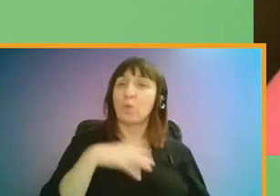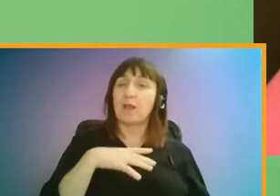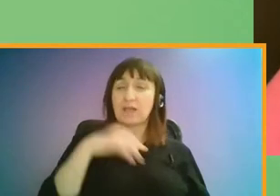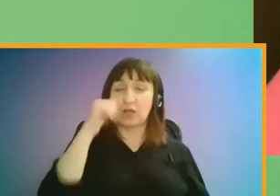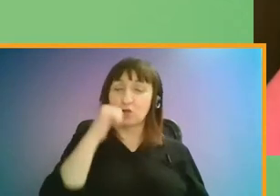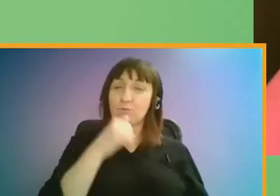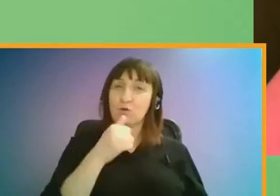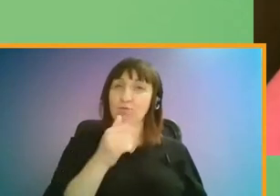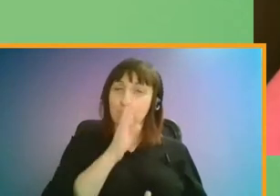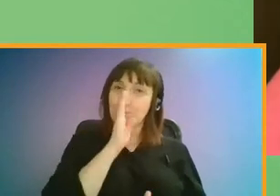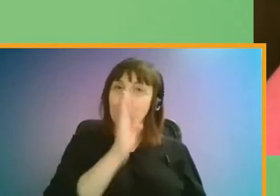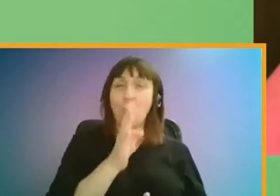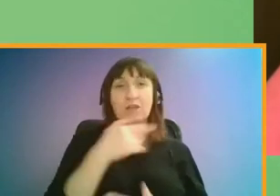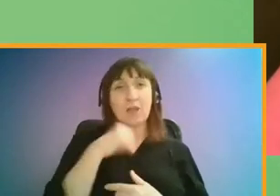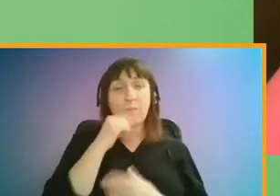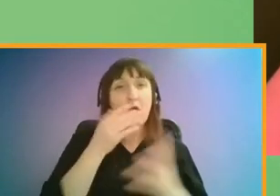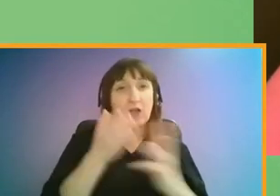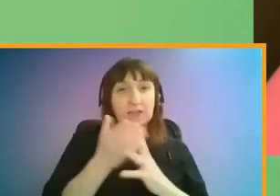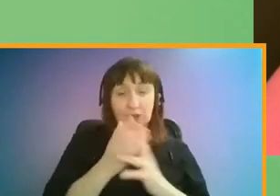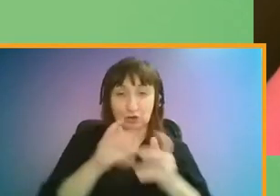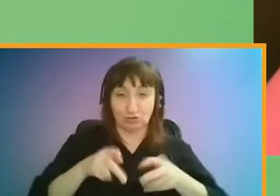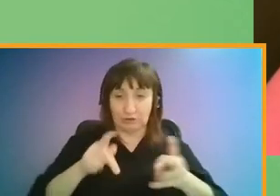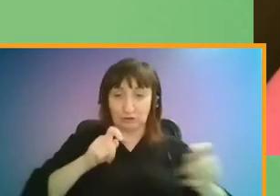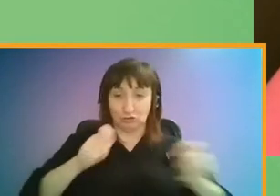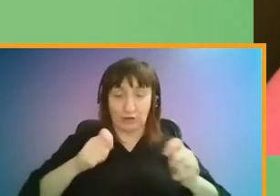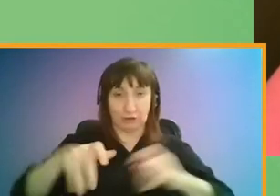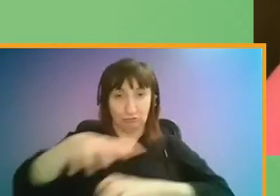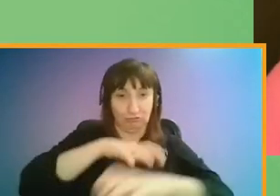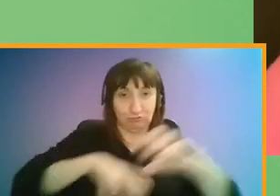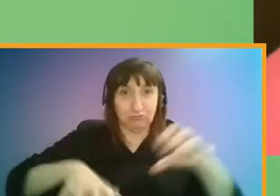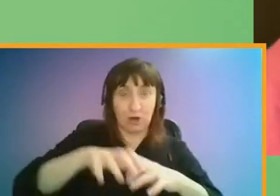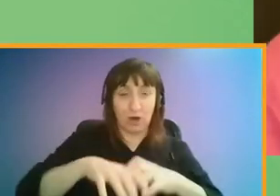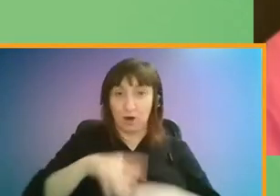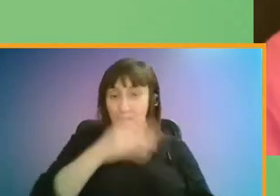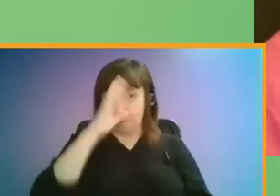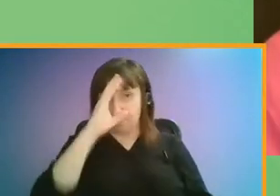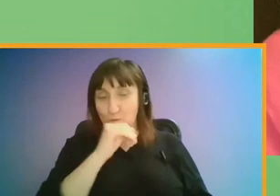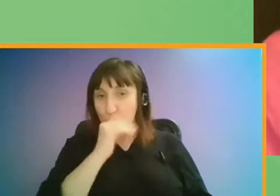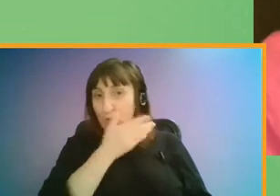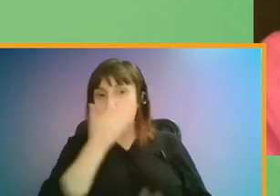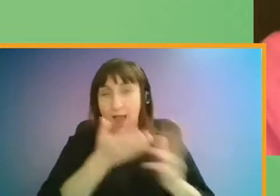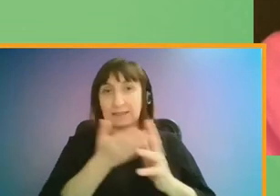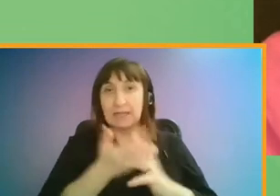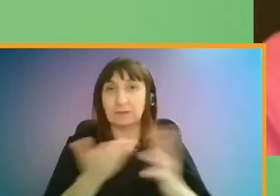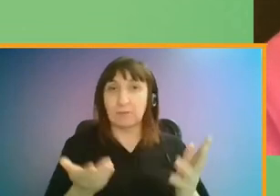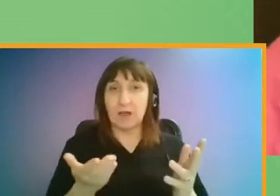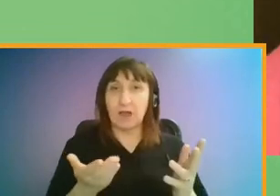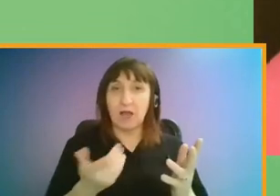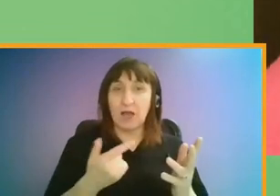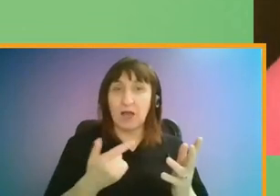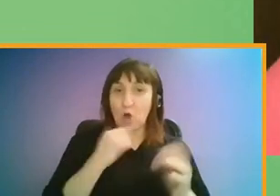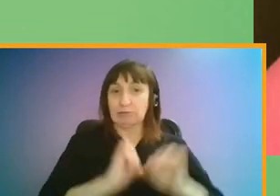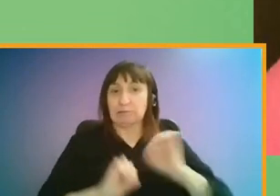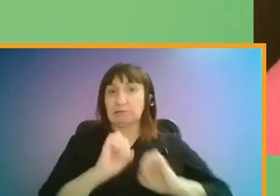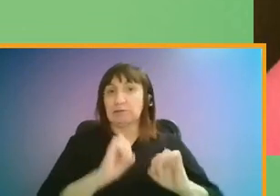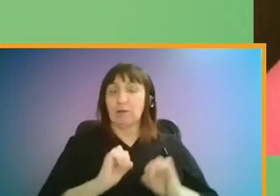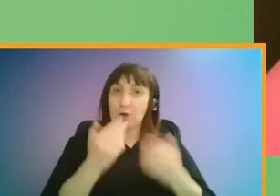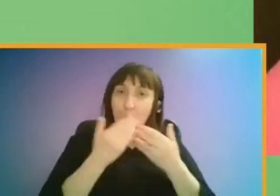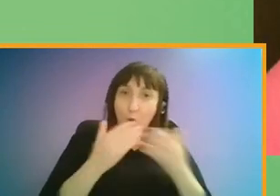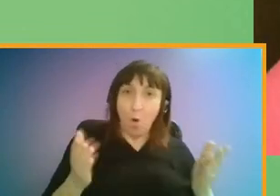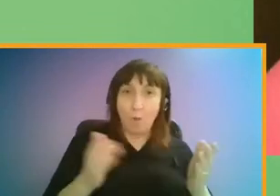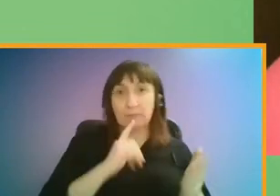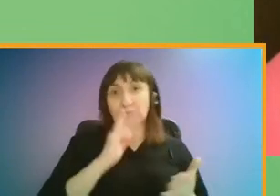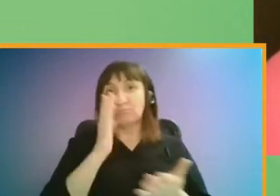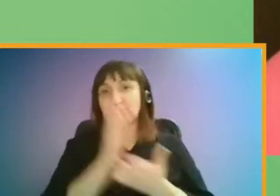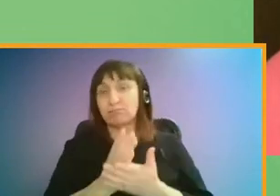of our changing streets and where they aren't accessible and not hide from that but be open about what we're going